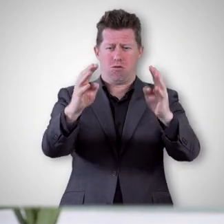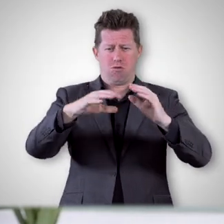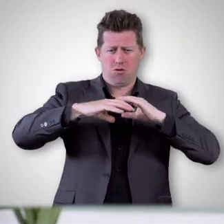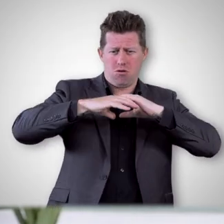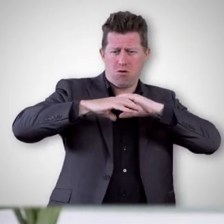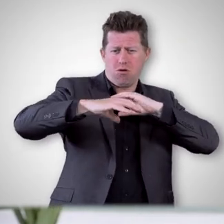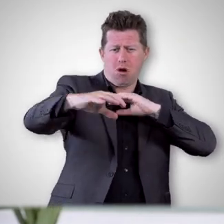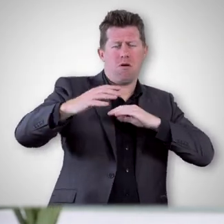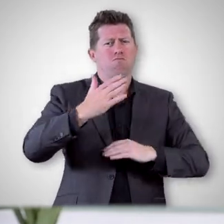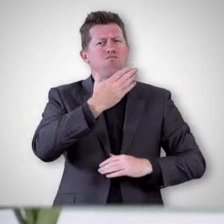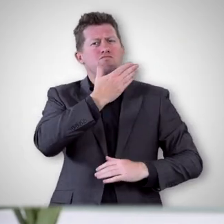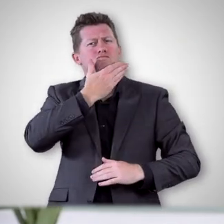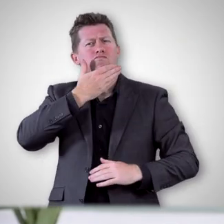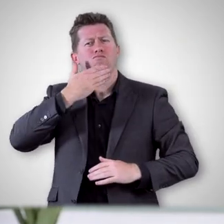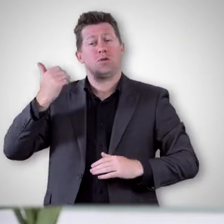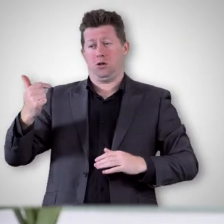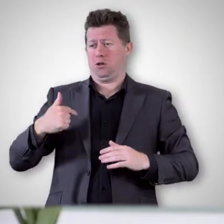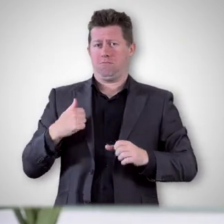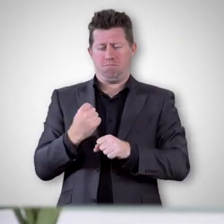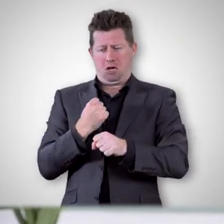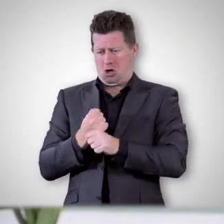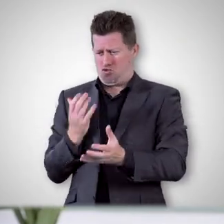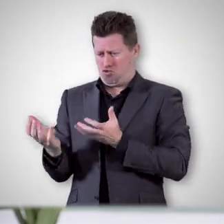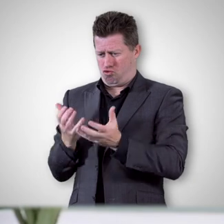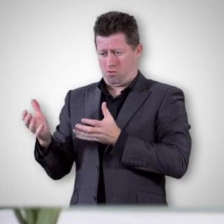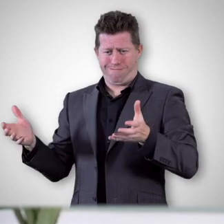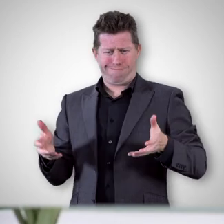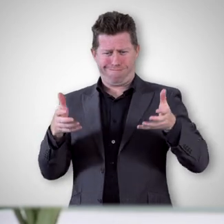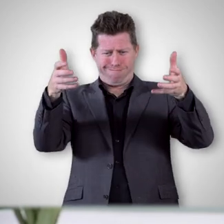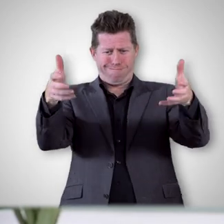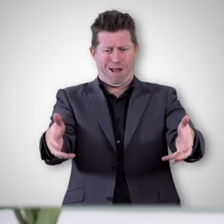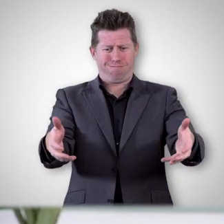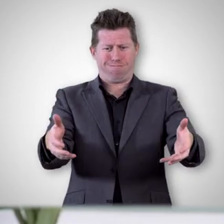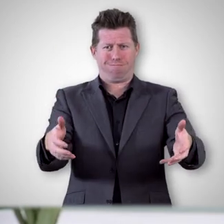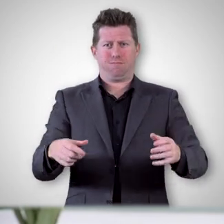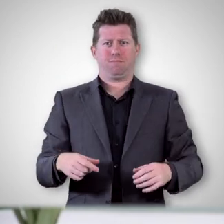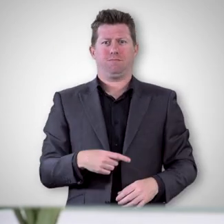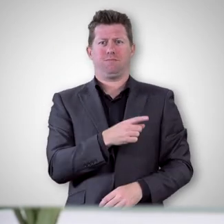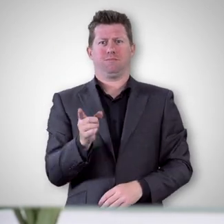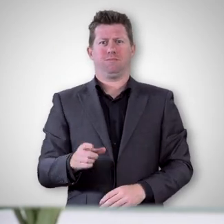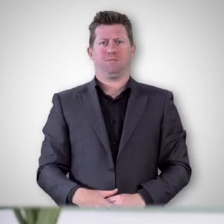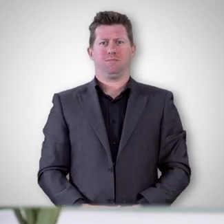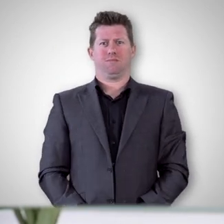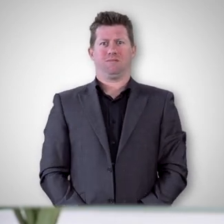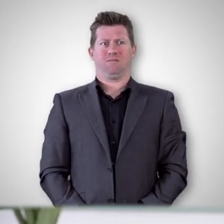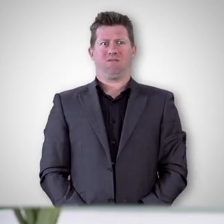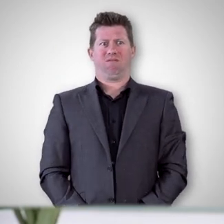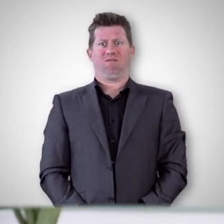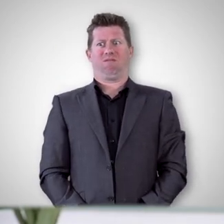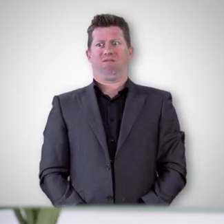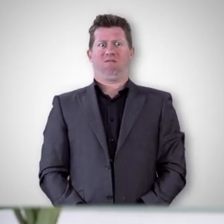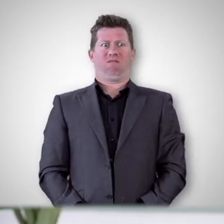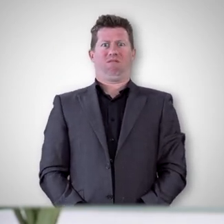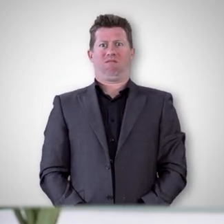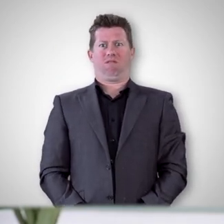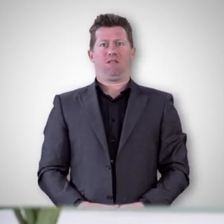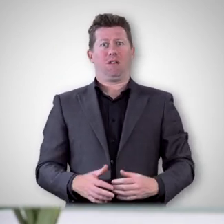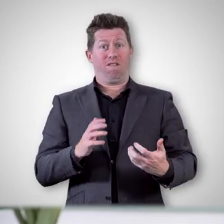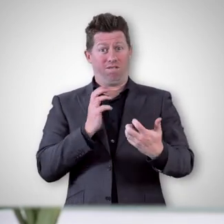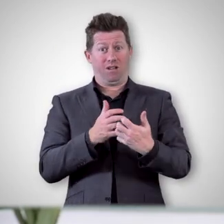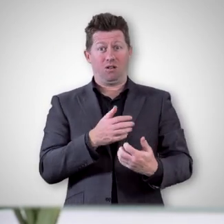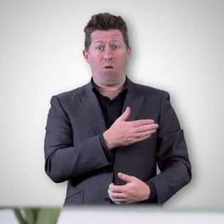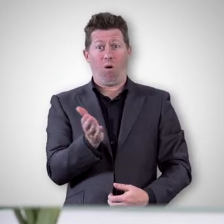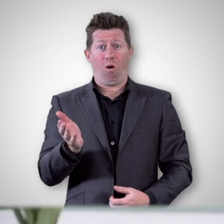decorated table and I put that tuna noodle casserole right in front of you. You're welcome. Well,